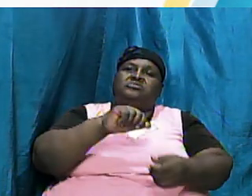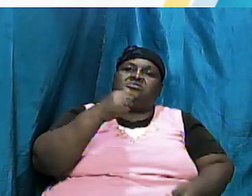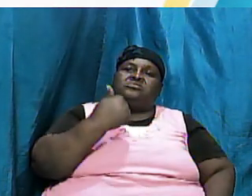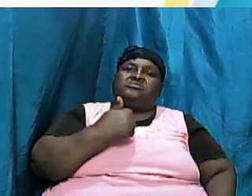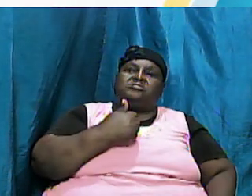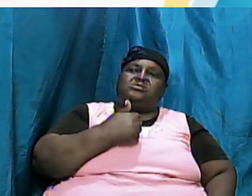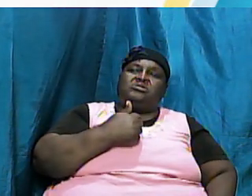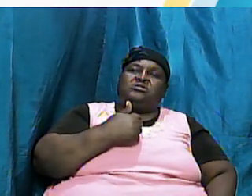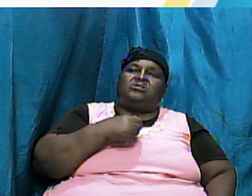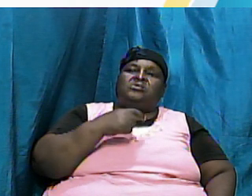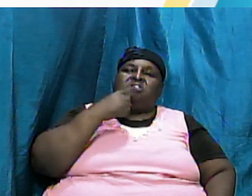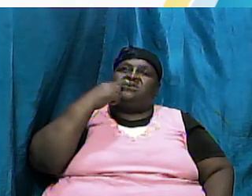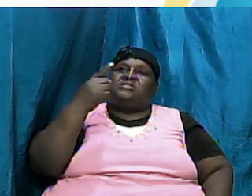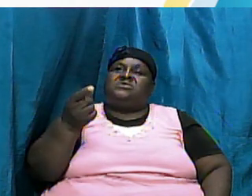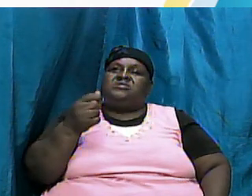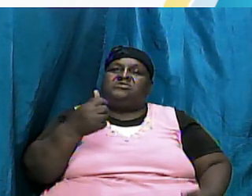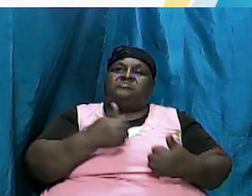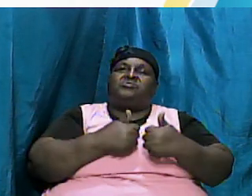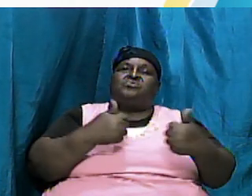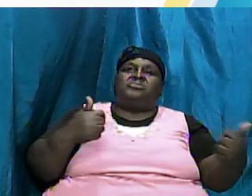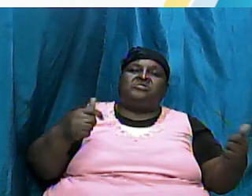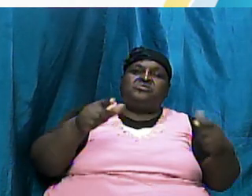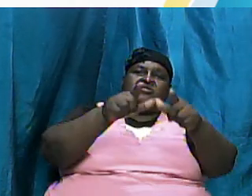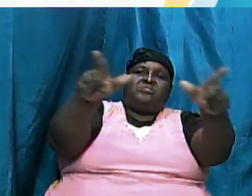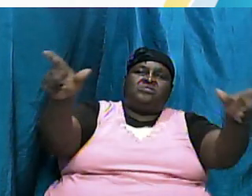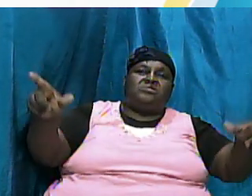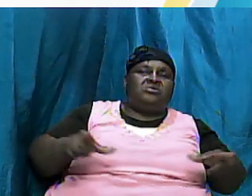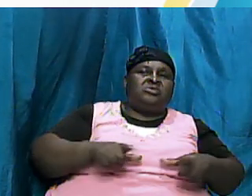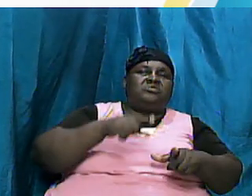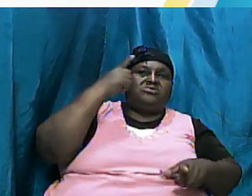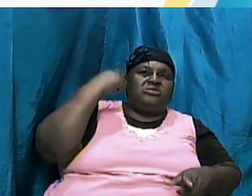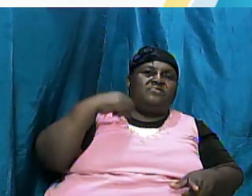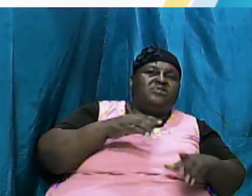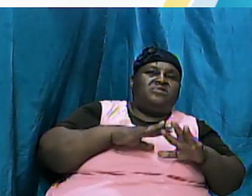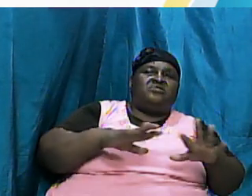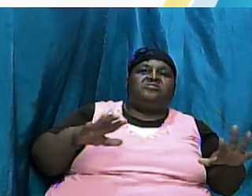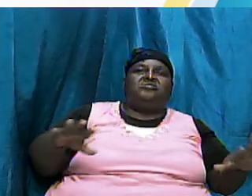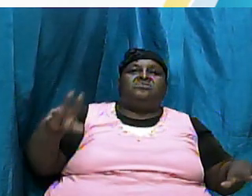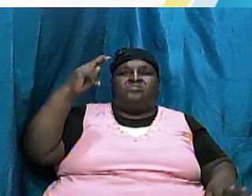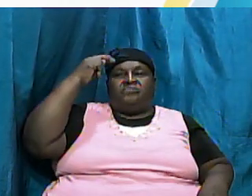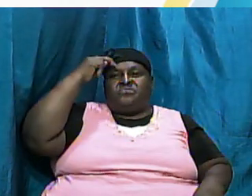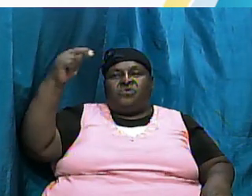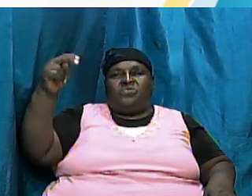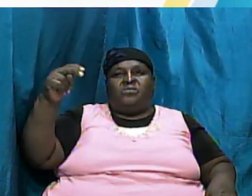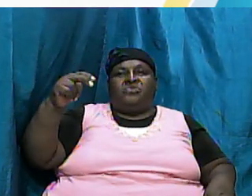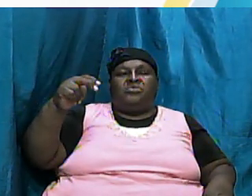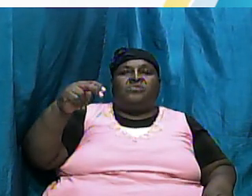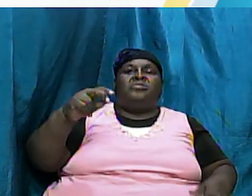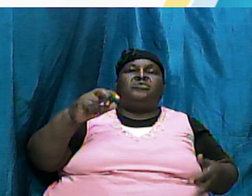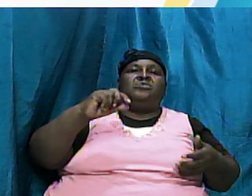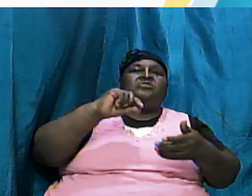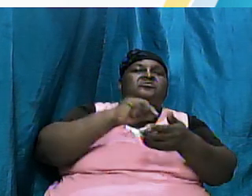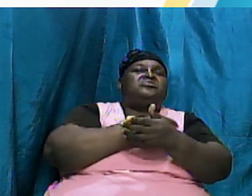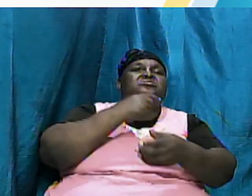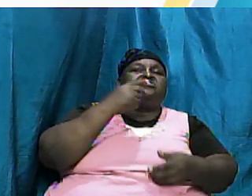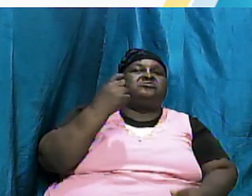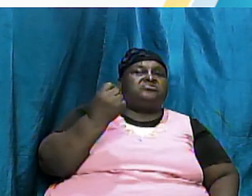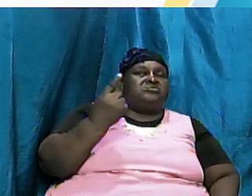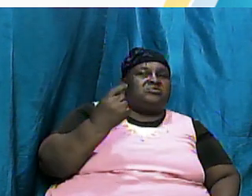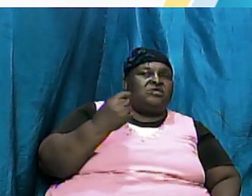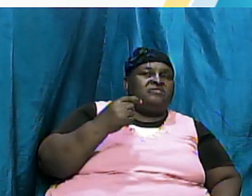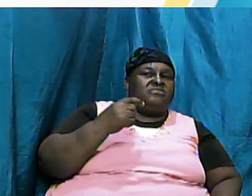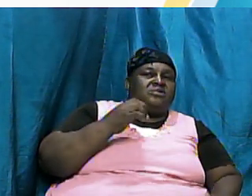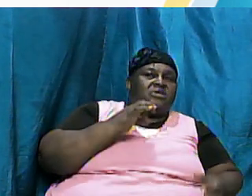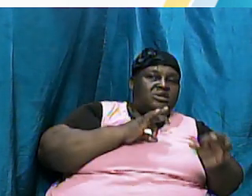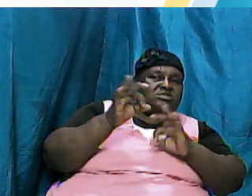these kind of breakdown they follow the line from way back and they try to look at the